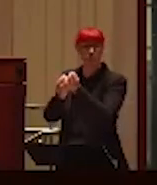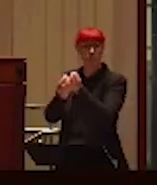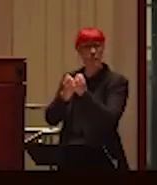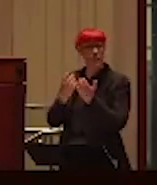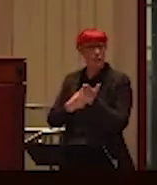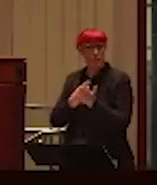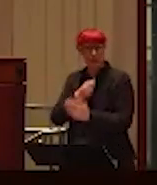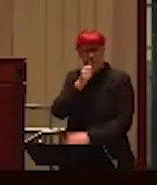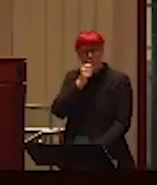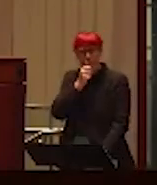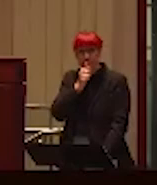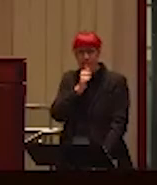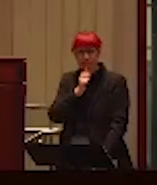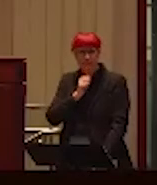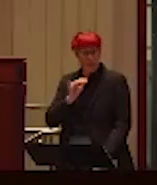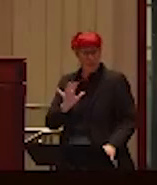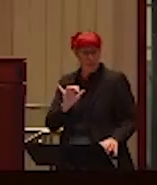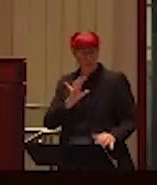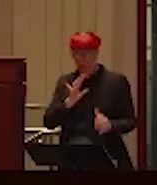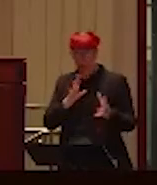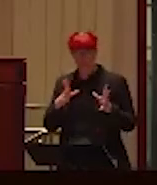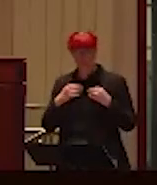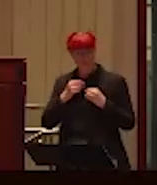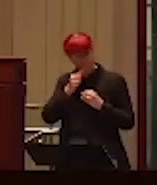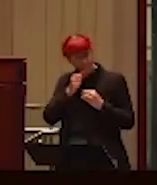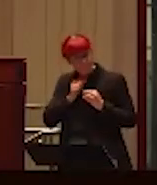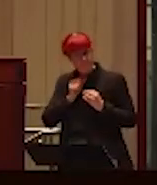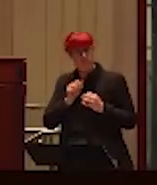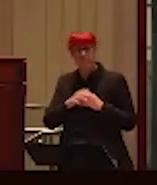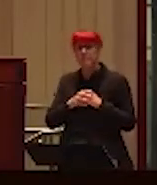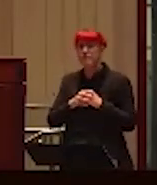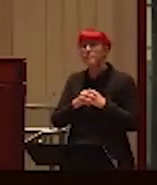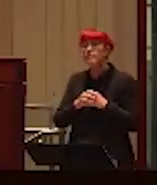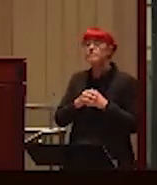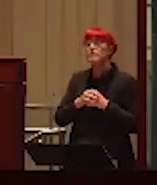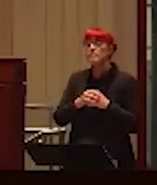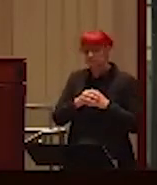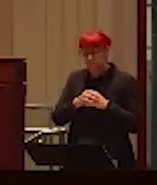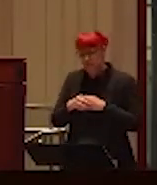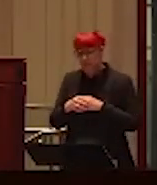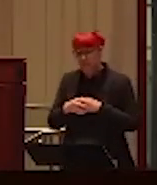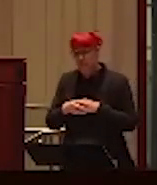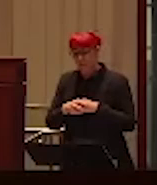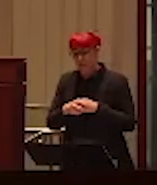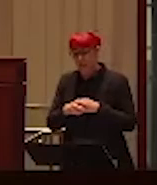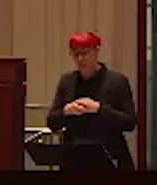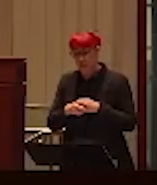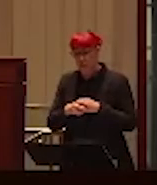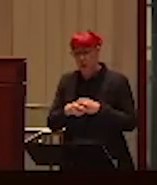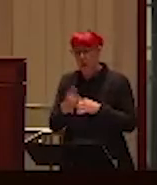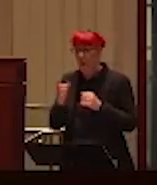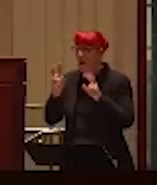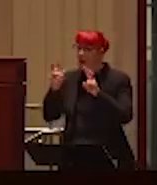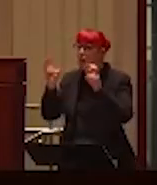okay too, because tolerance is a good thing. They let me do my stuff. But there's one issue that I sense almost freaks them out.